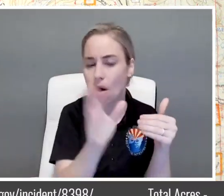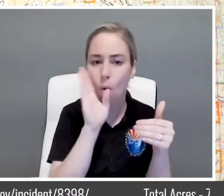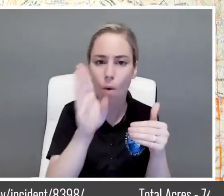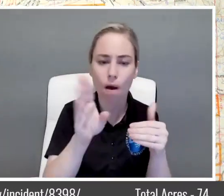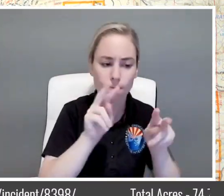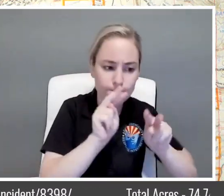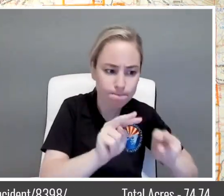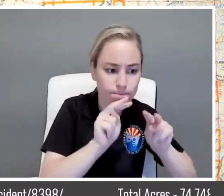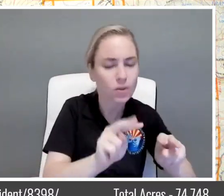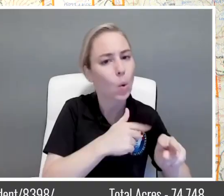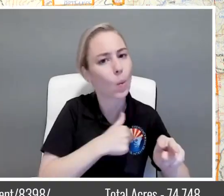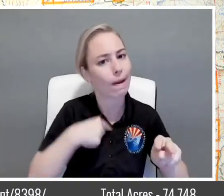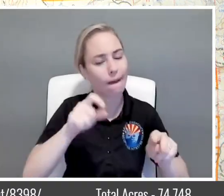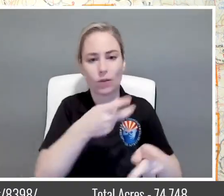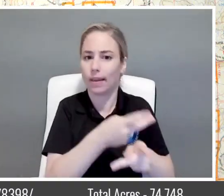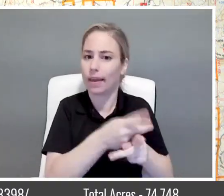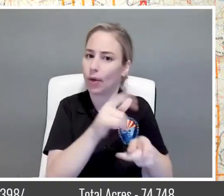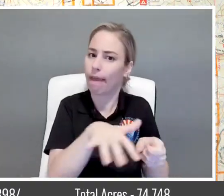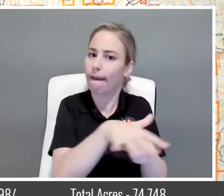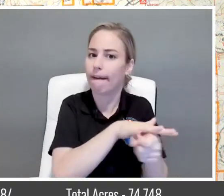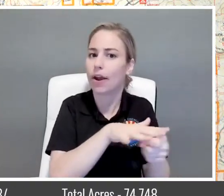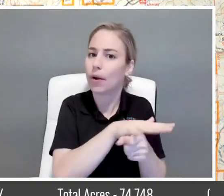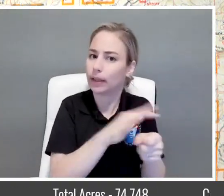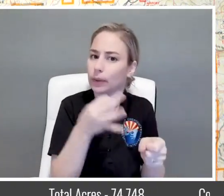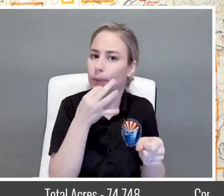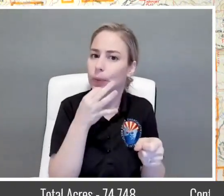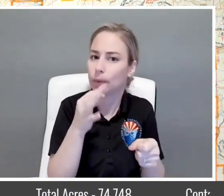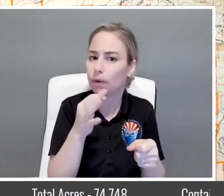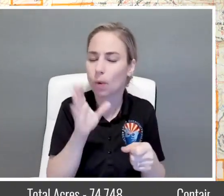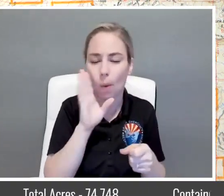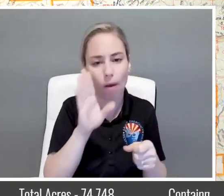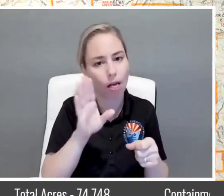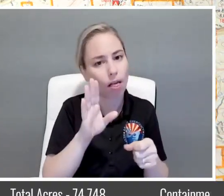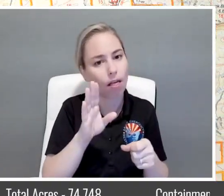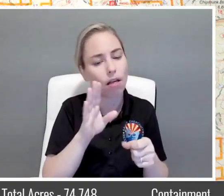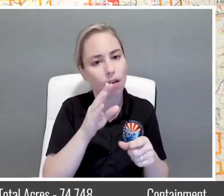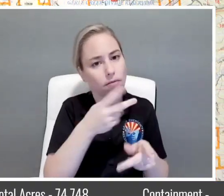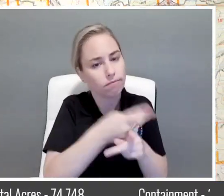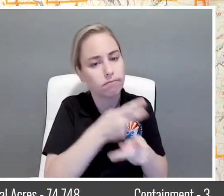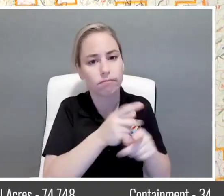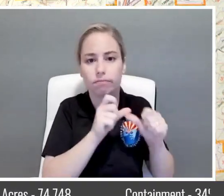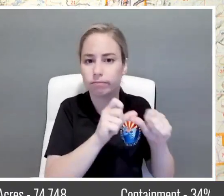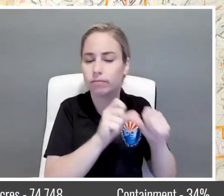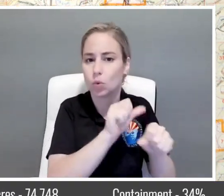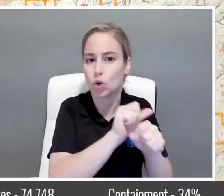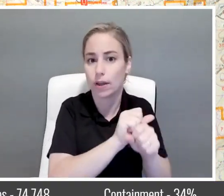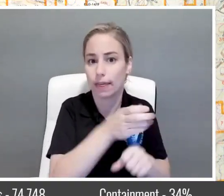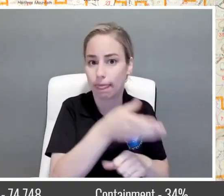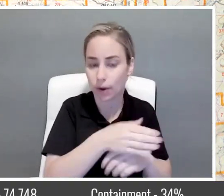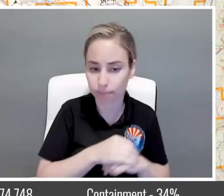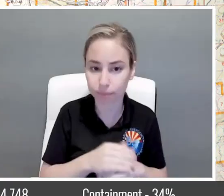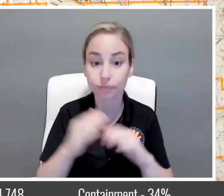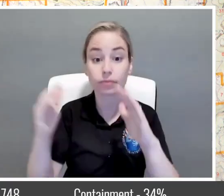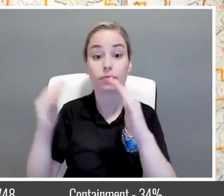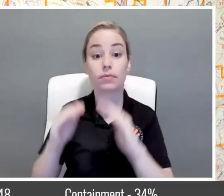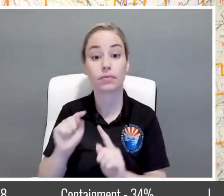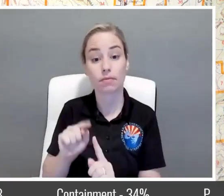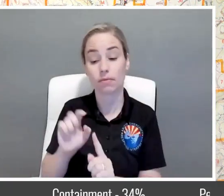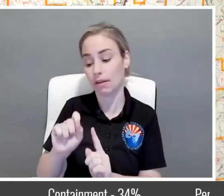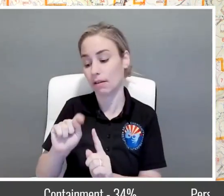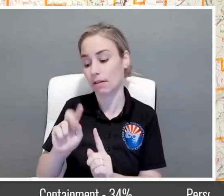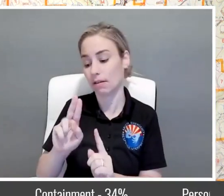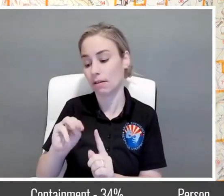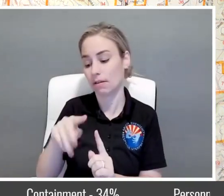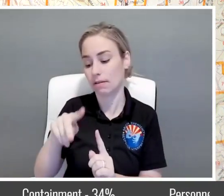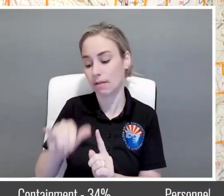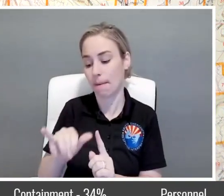have to button this up in the middle fork there down along into Stumpy Meadows I was quiet last night and we'll be quiet again today